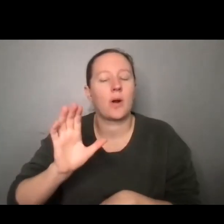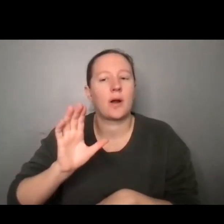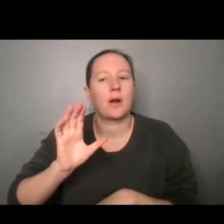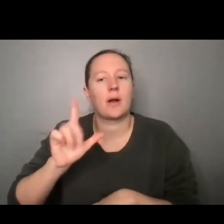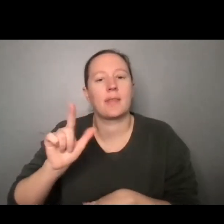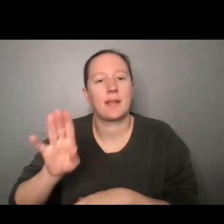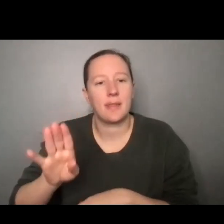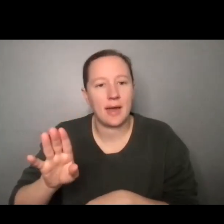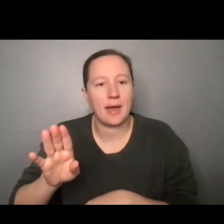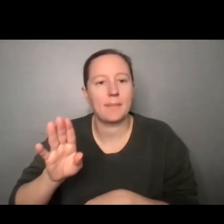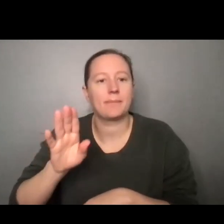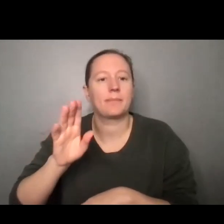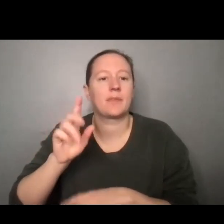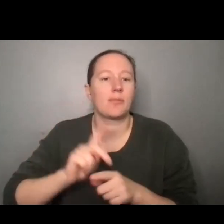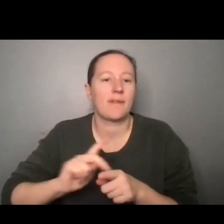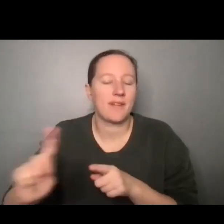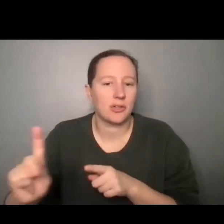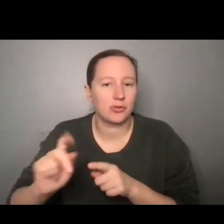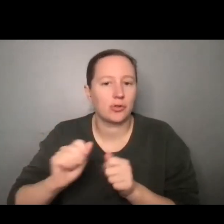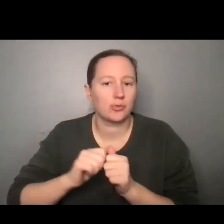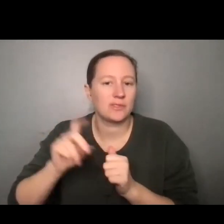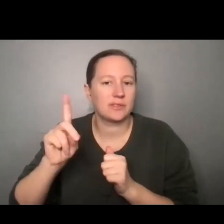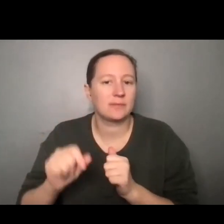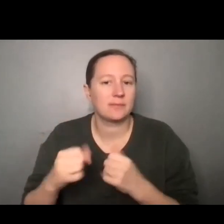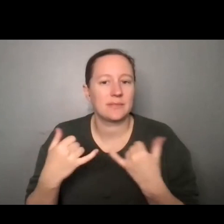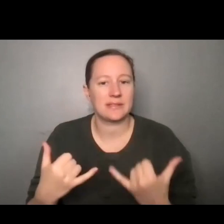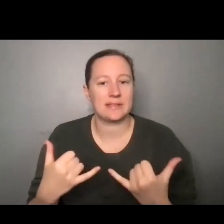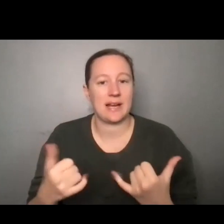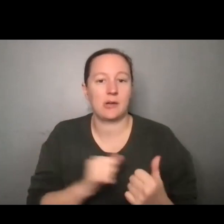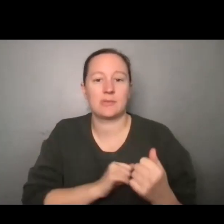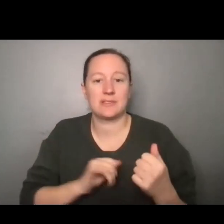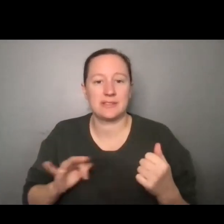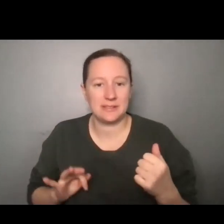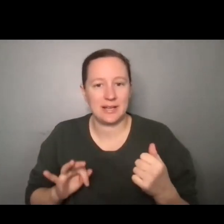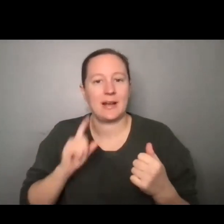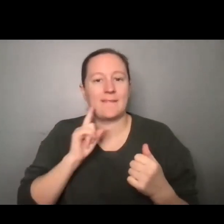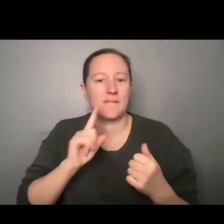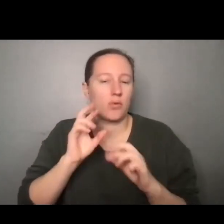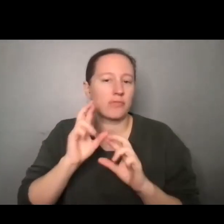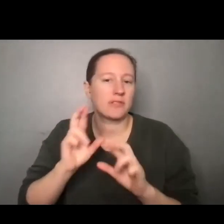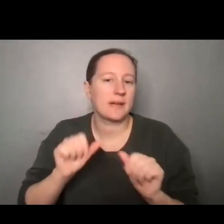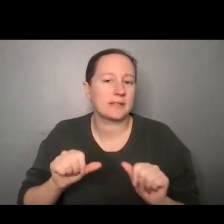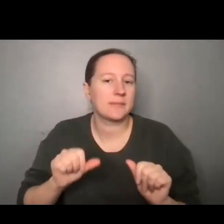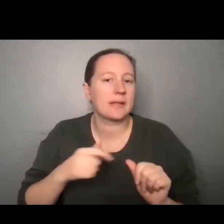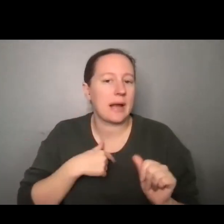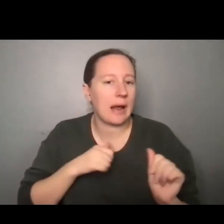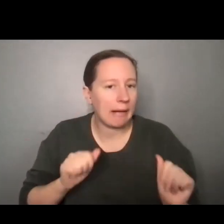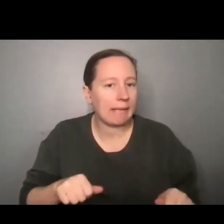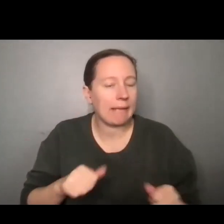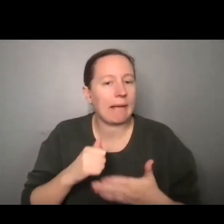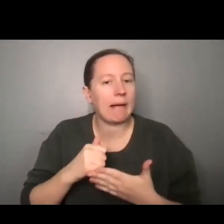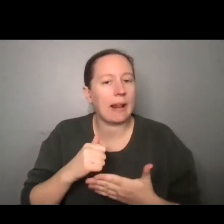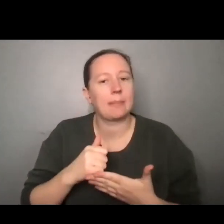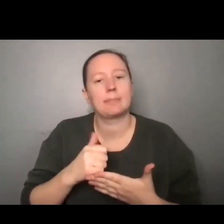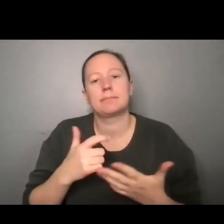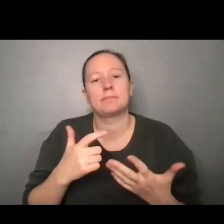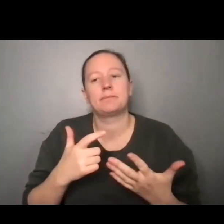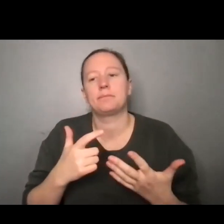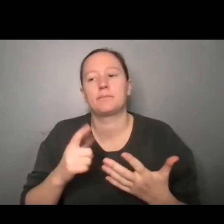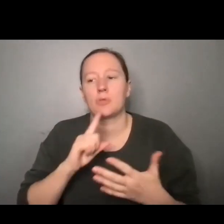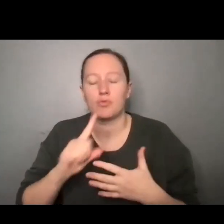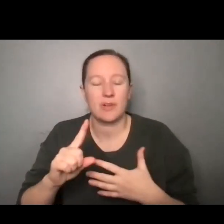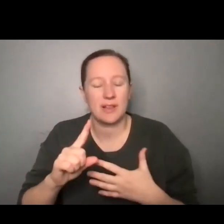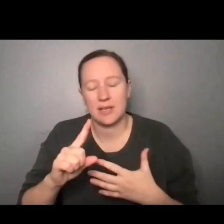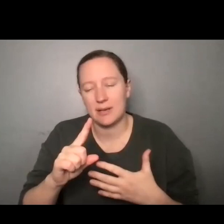disabilities. Now that I'm working on staff at RespectAbility, I have the opportunity to help shape a lot of the programming of our labs